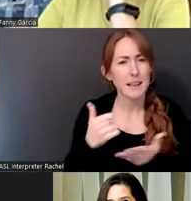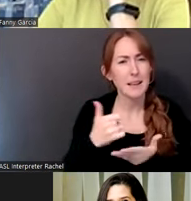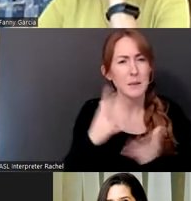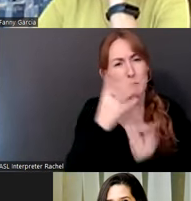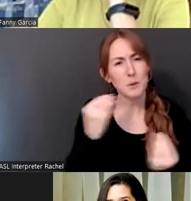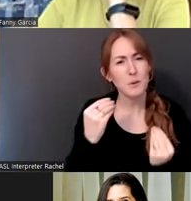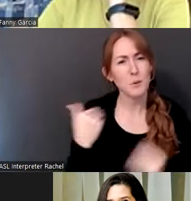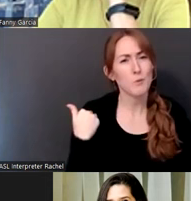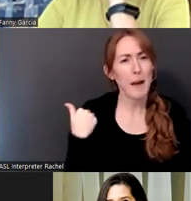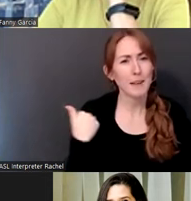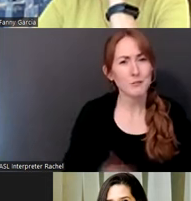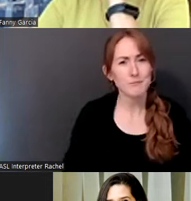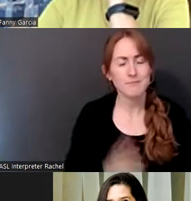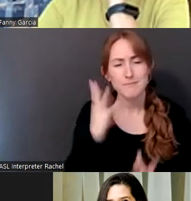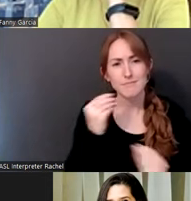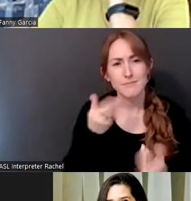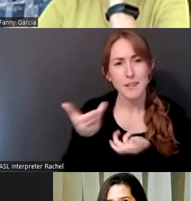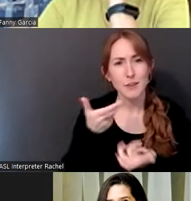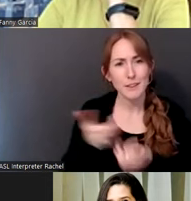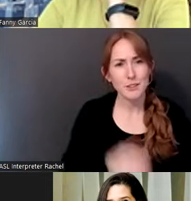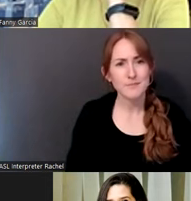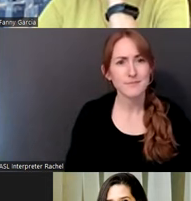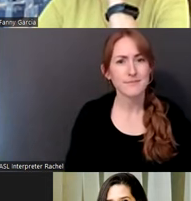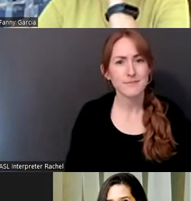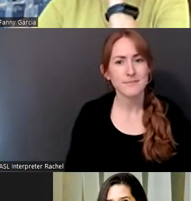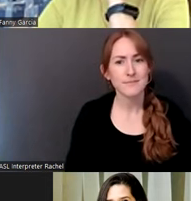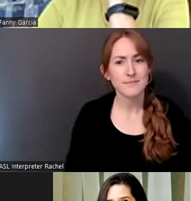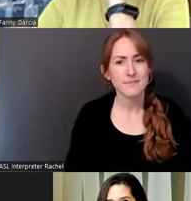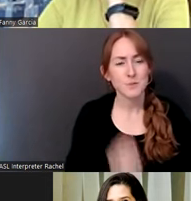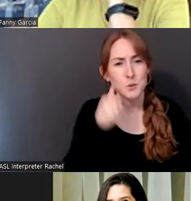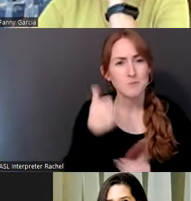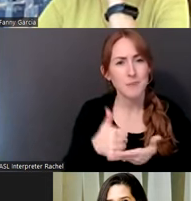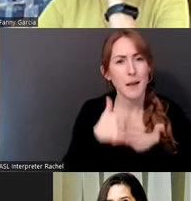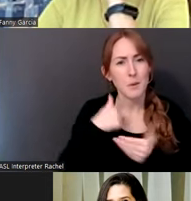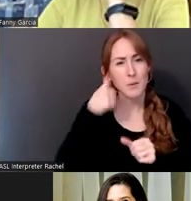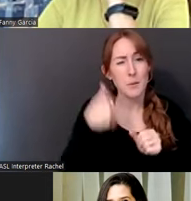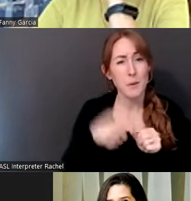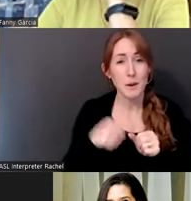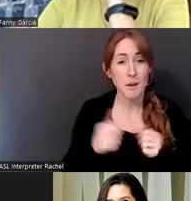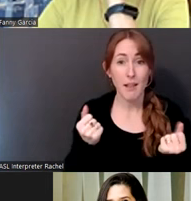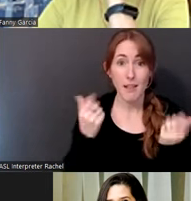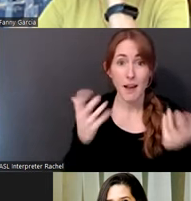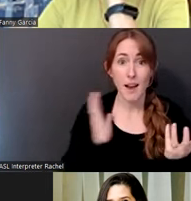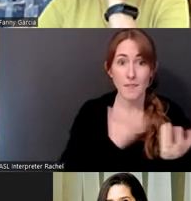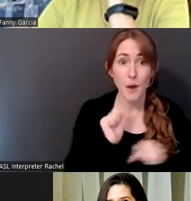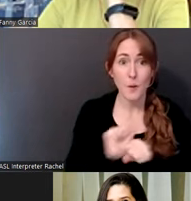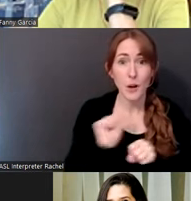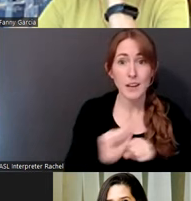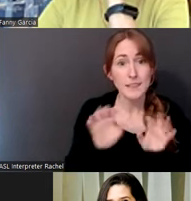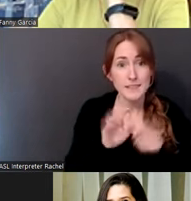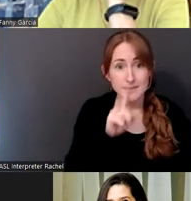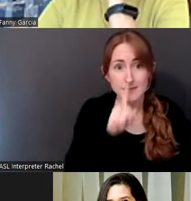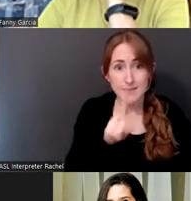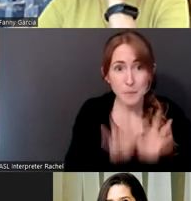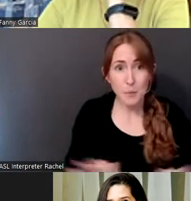kind of interaction to see, um, to be reminded that a lot of the work we do is important certainly by